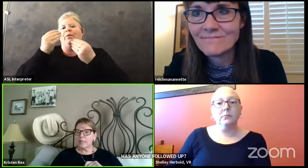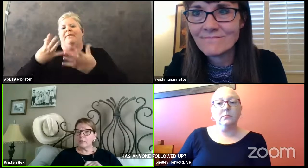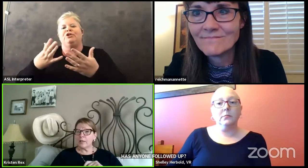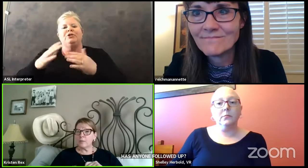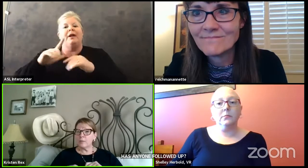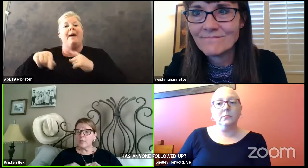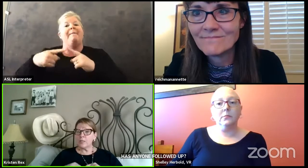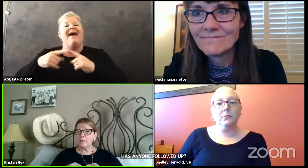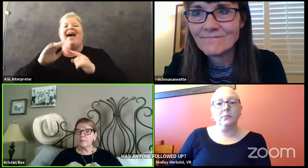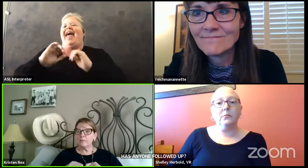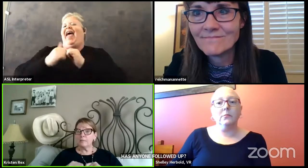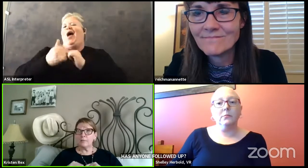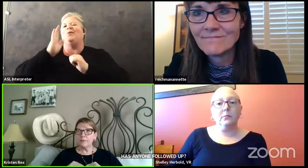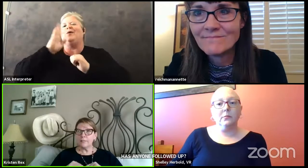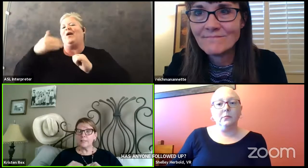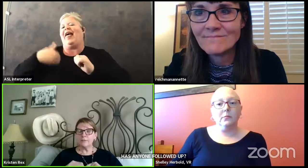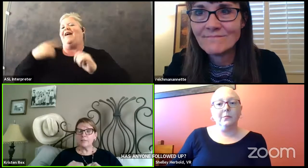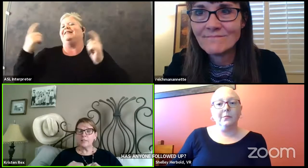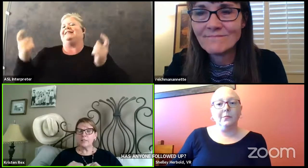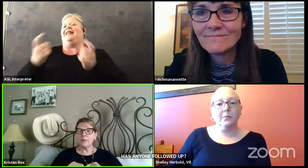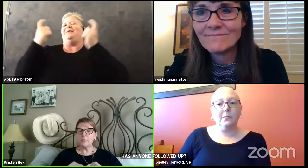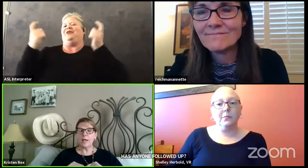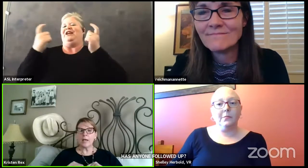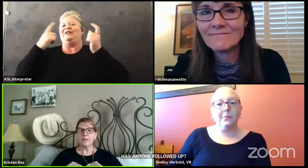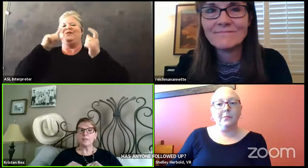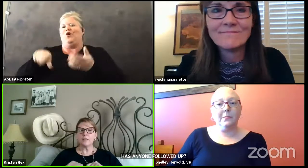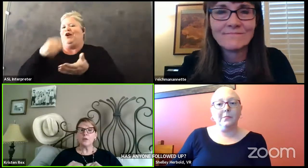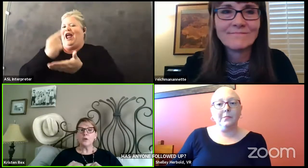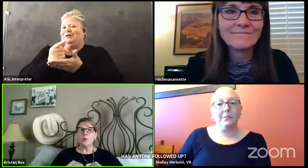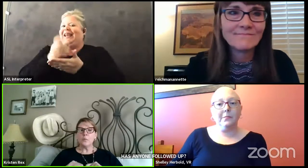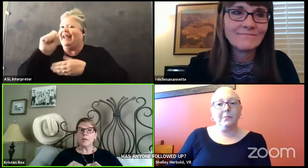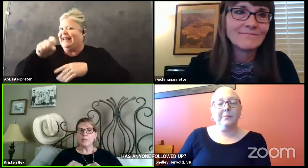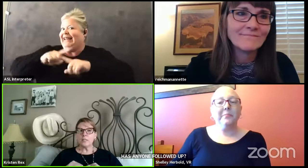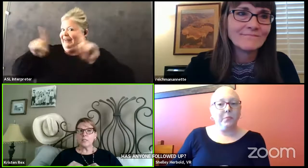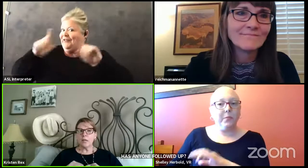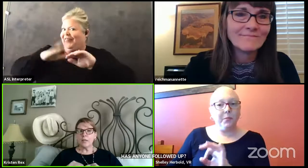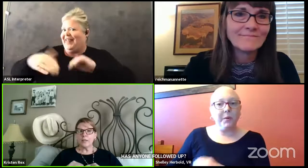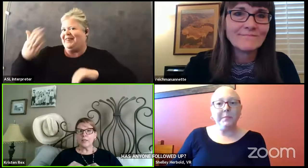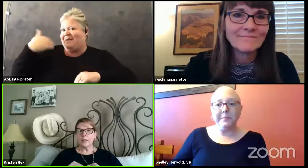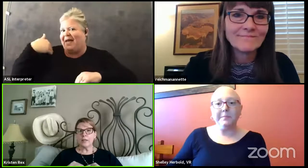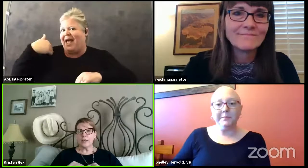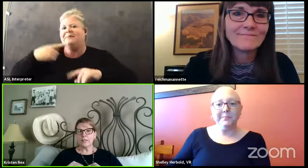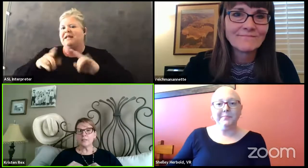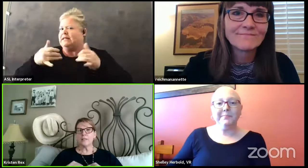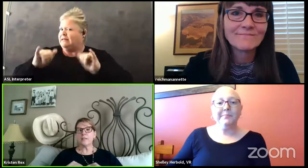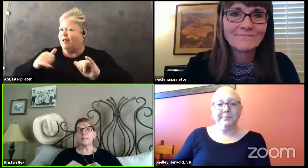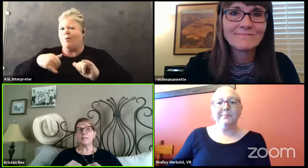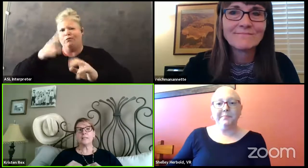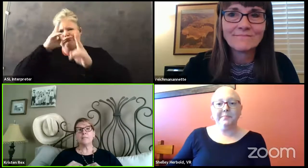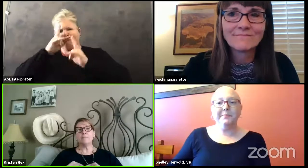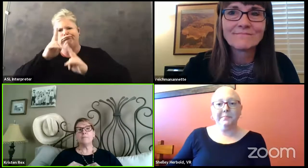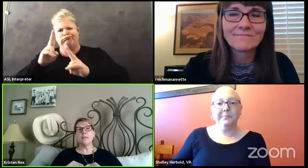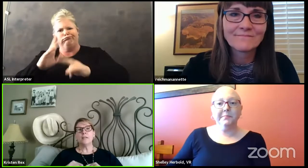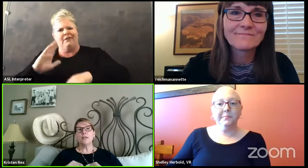celebrating graduation definitely different than in the past. We are still honoring our kids.